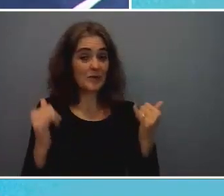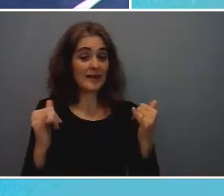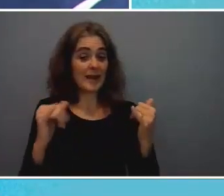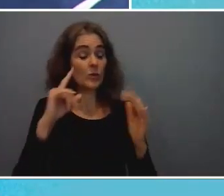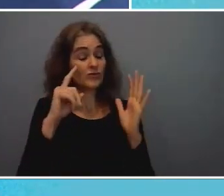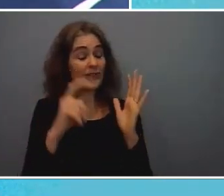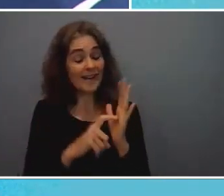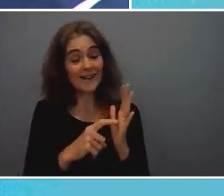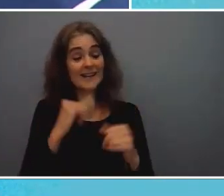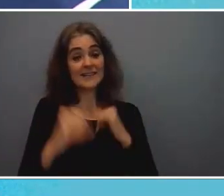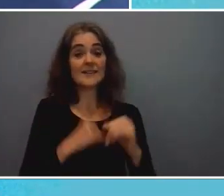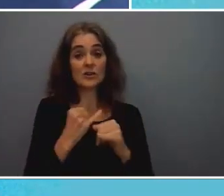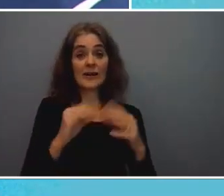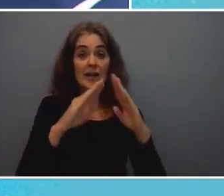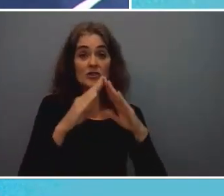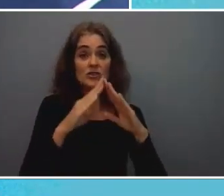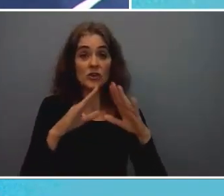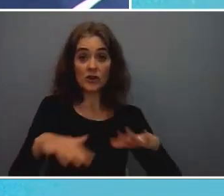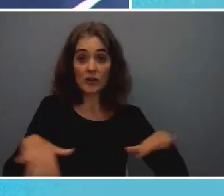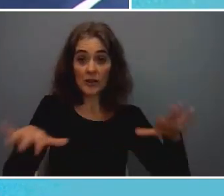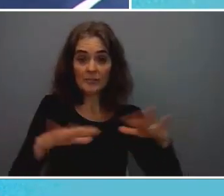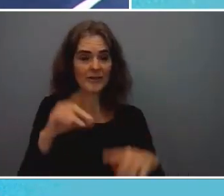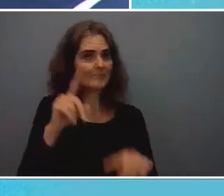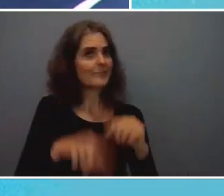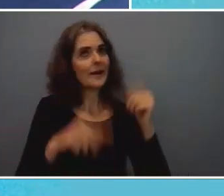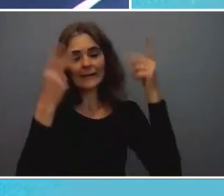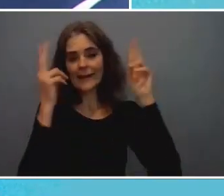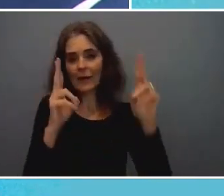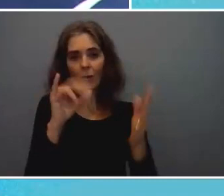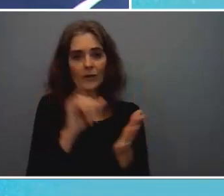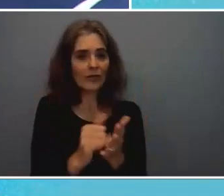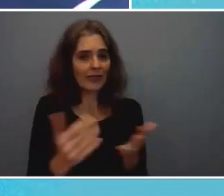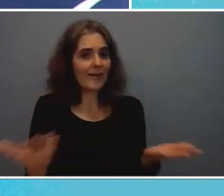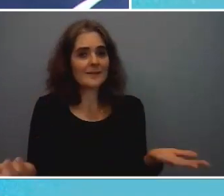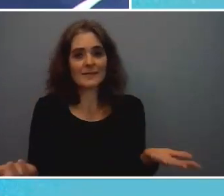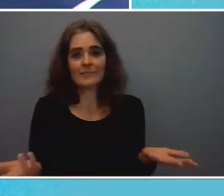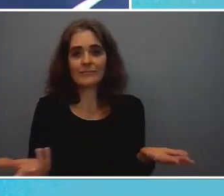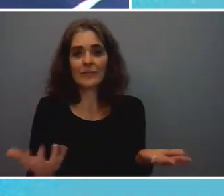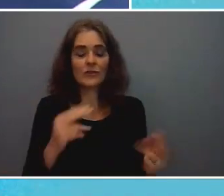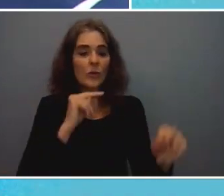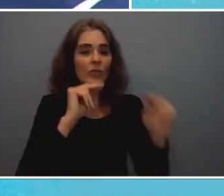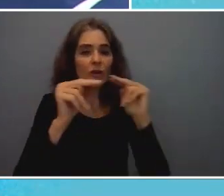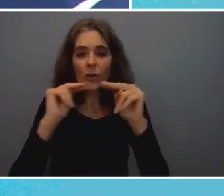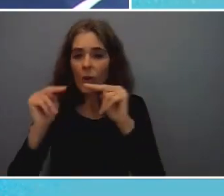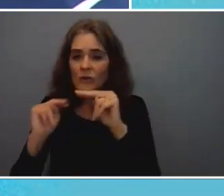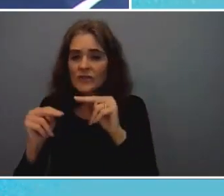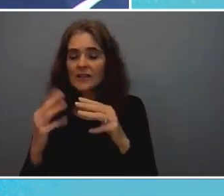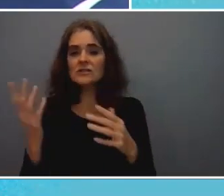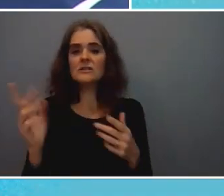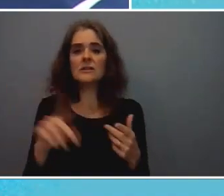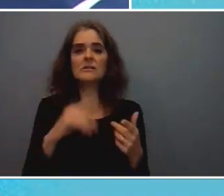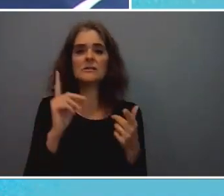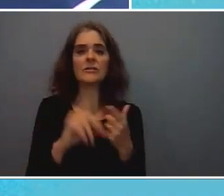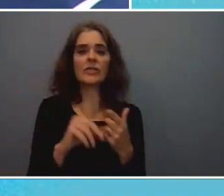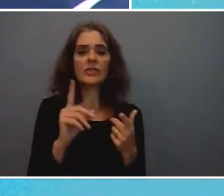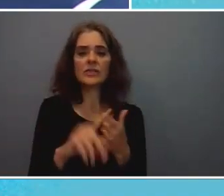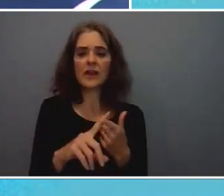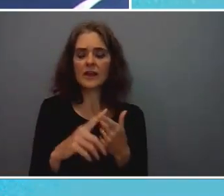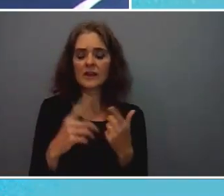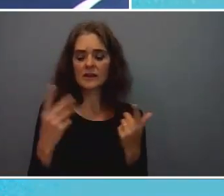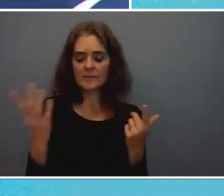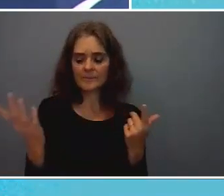able to to honor that and so you know the negotiations the the the these negotiations